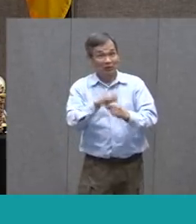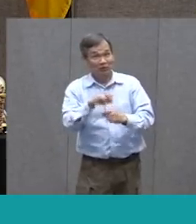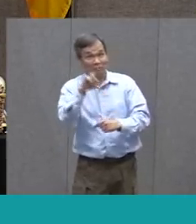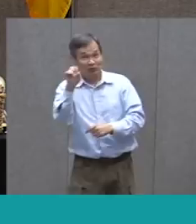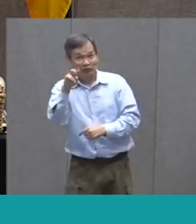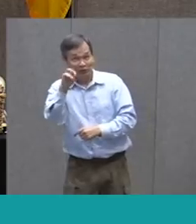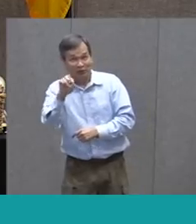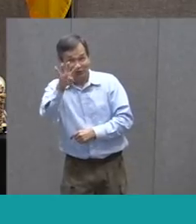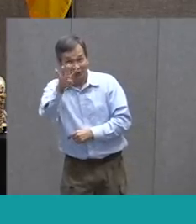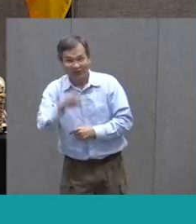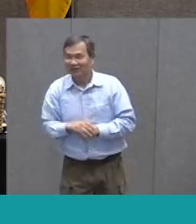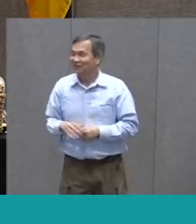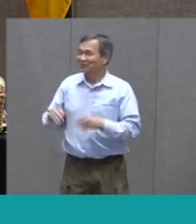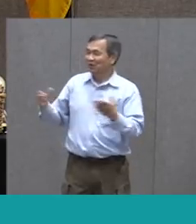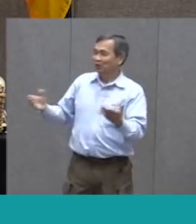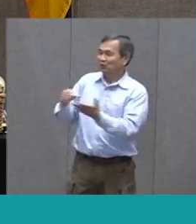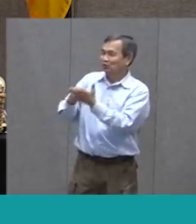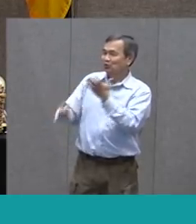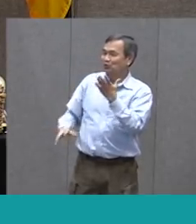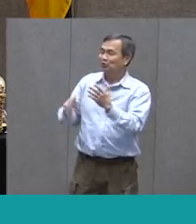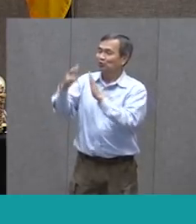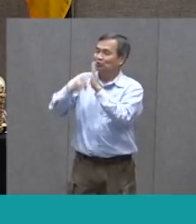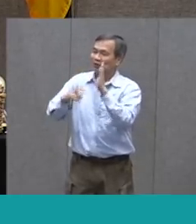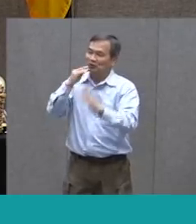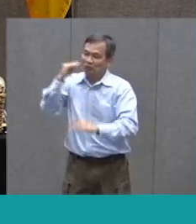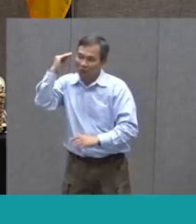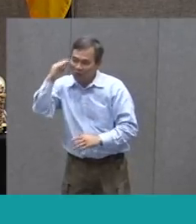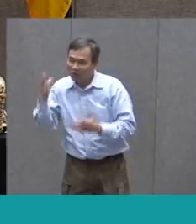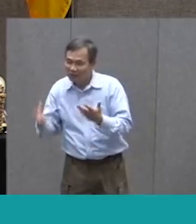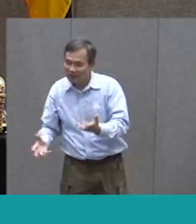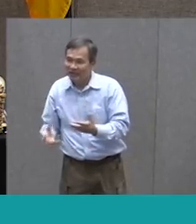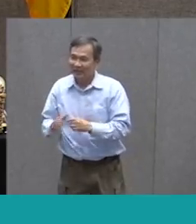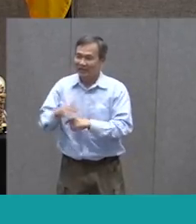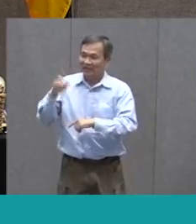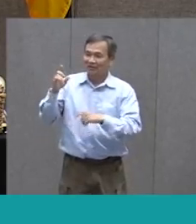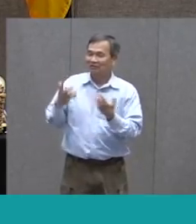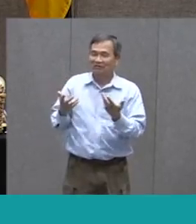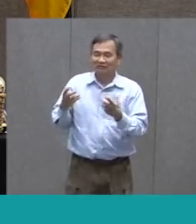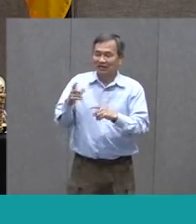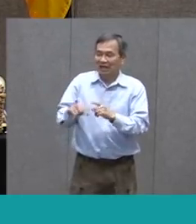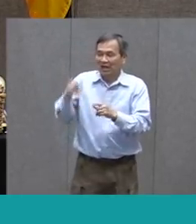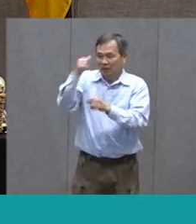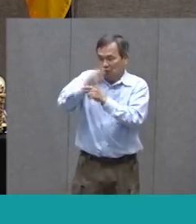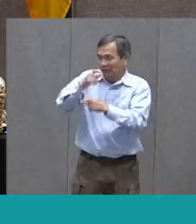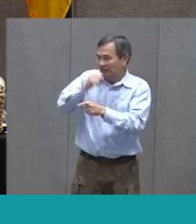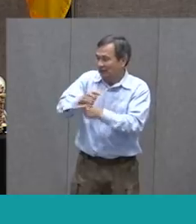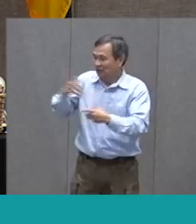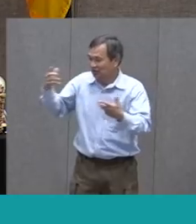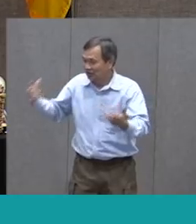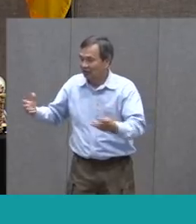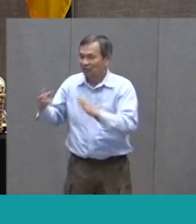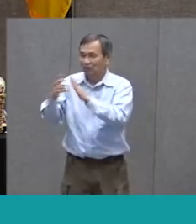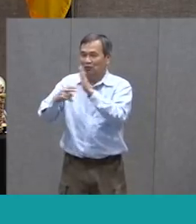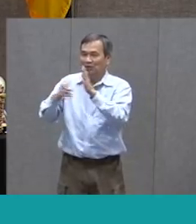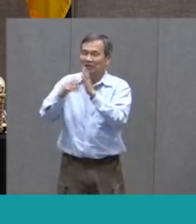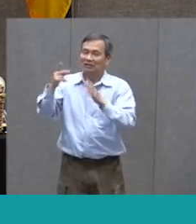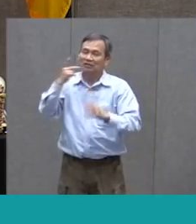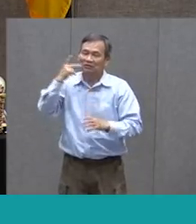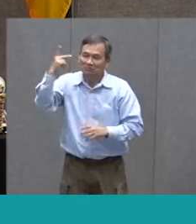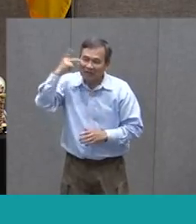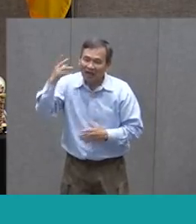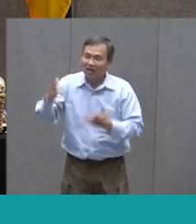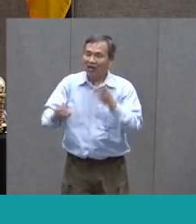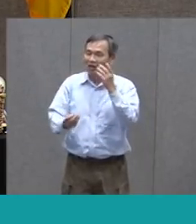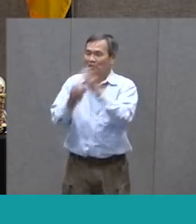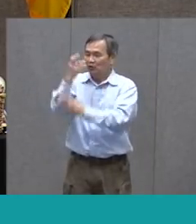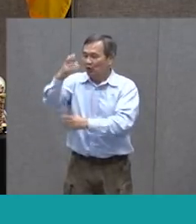And encouraging our students to read at home. If they don't have a brother and sister to read to, then to read to a parent or a grown up